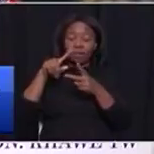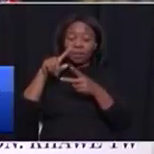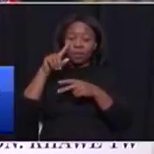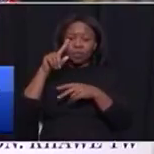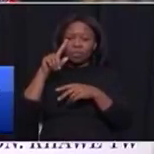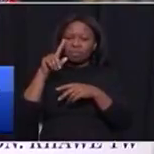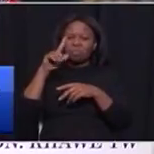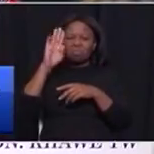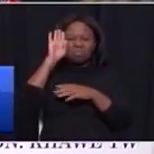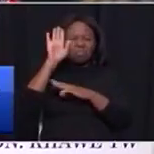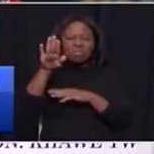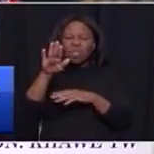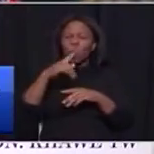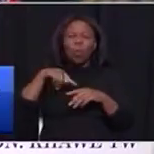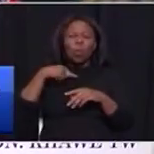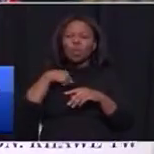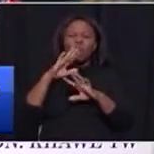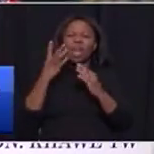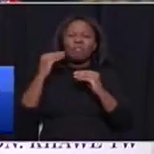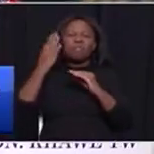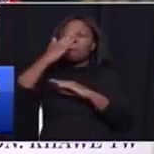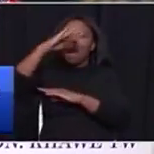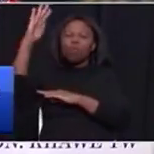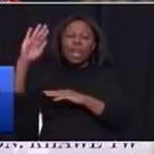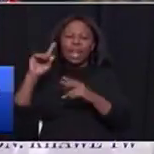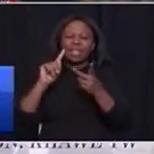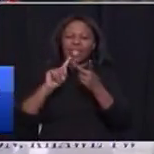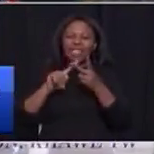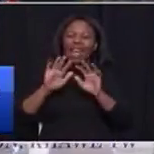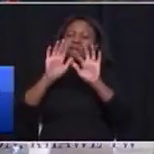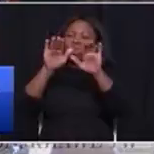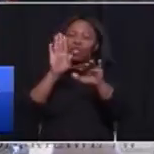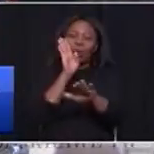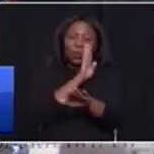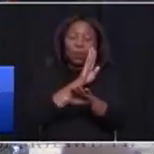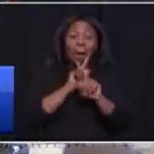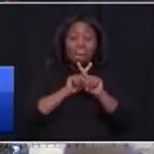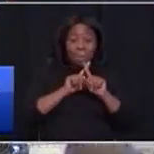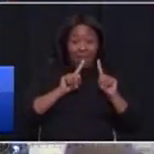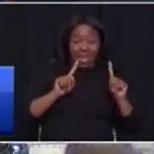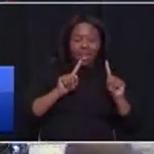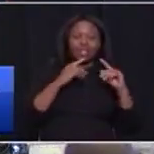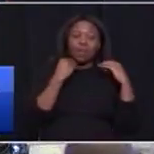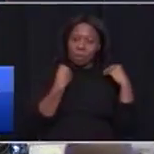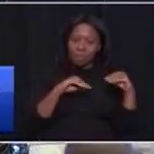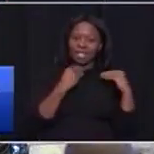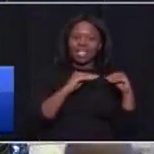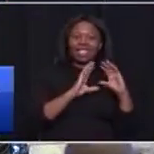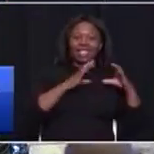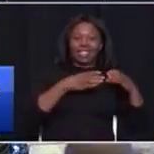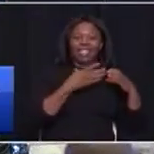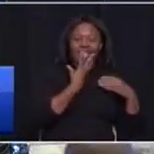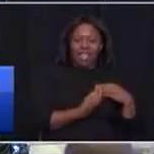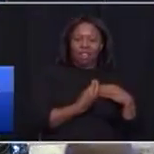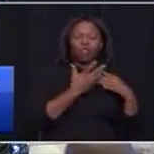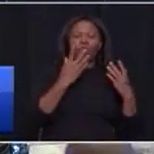We don't have the mountains, we don't have the sea, but we are a business centre of our continent. So business